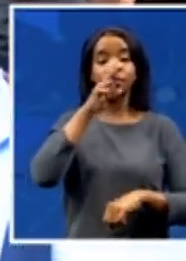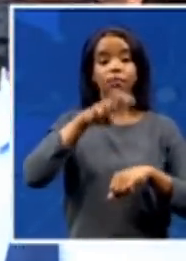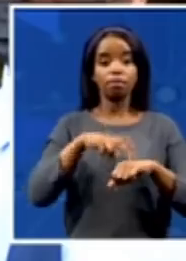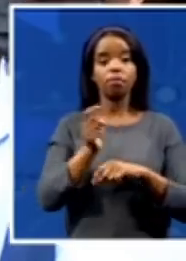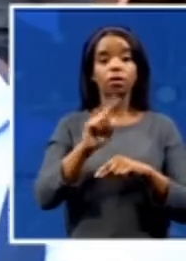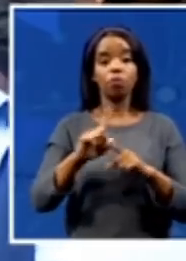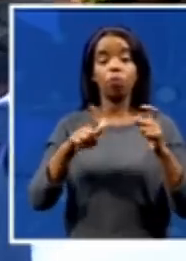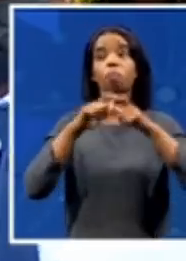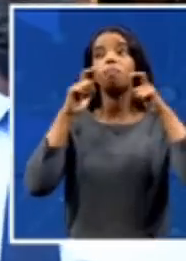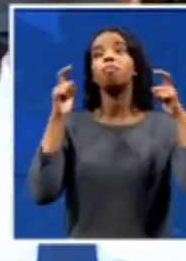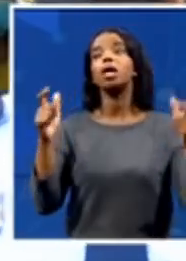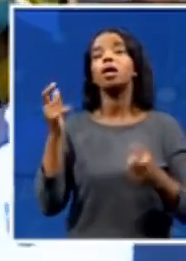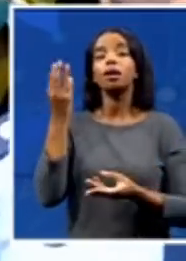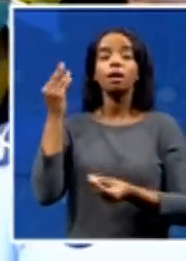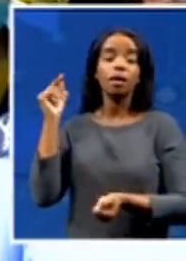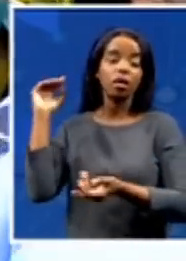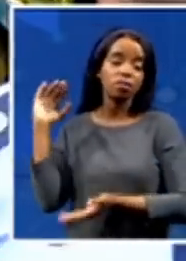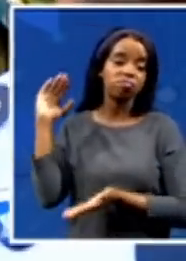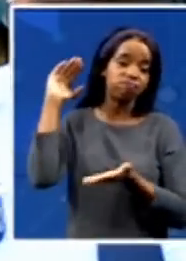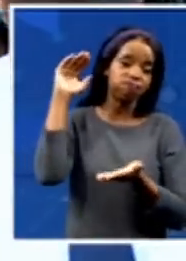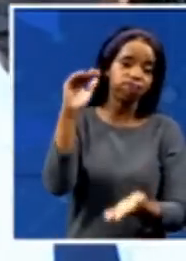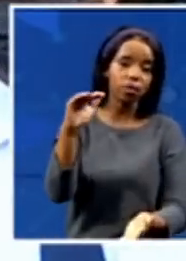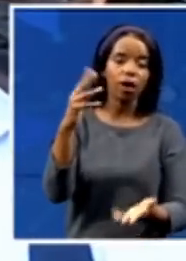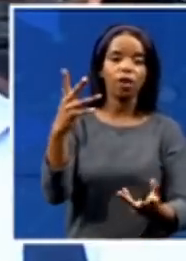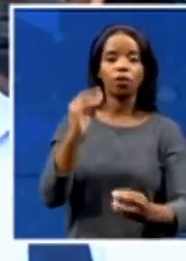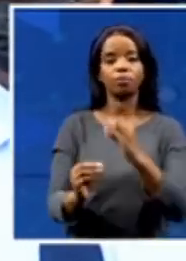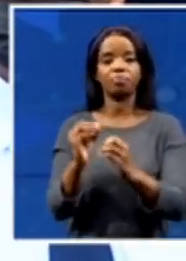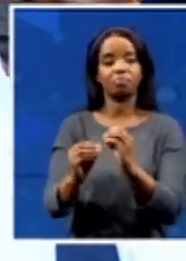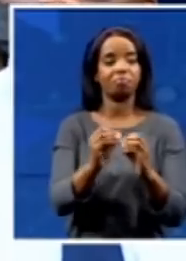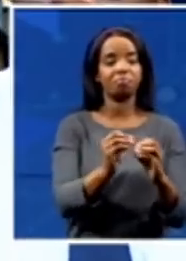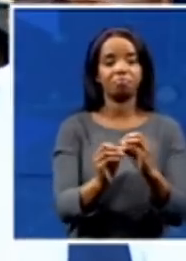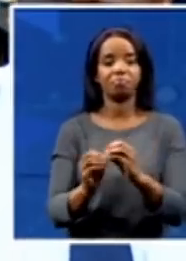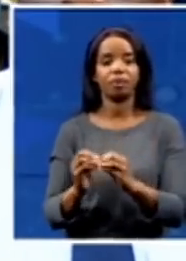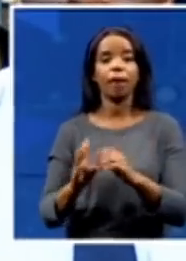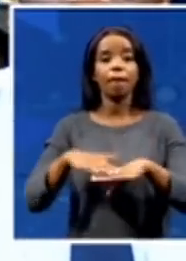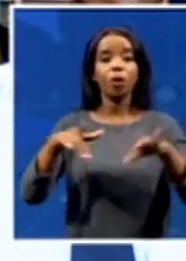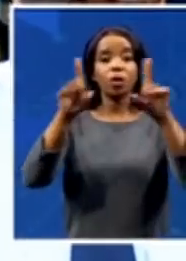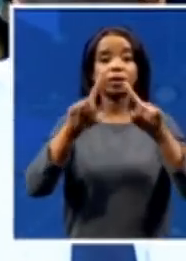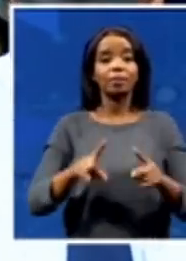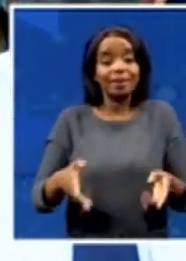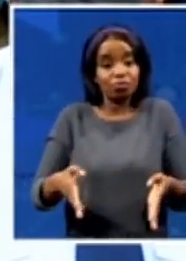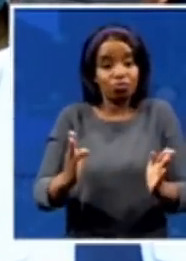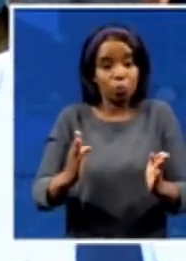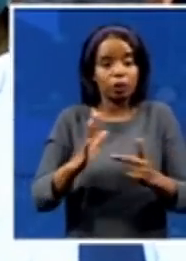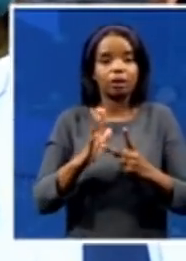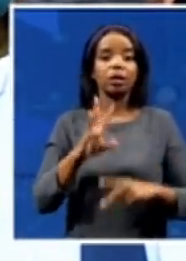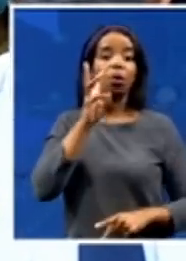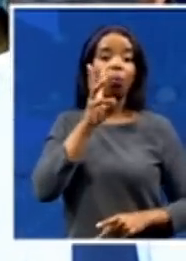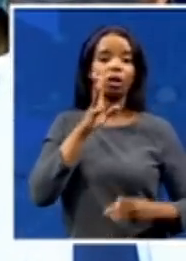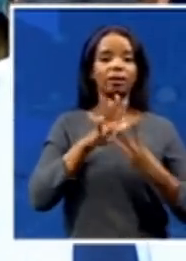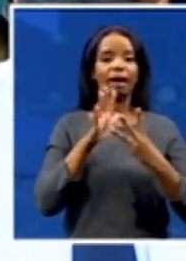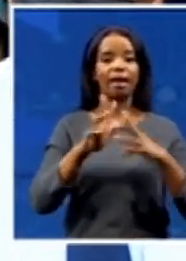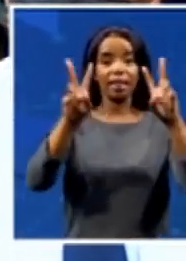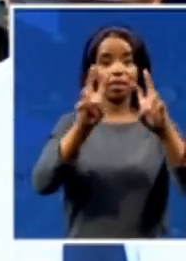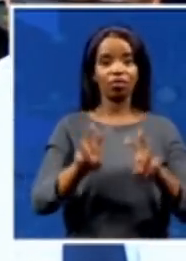restore services to our committees, especially roads, water and electricity, which were severely affected